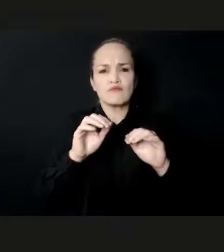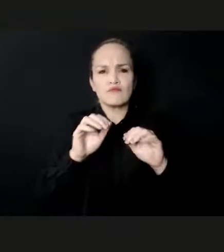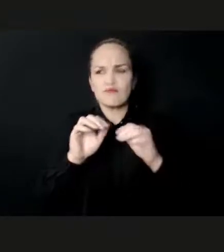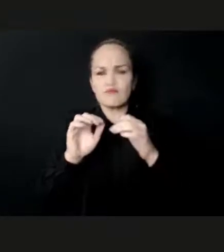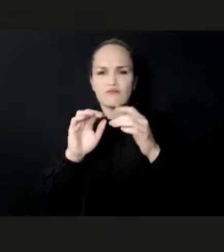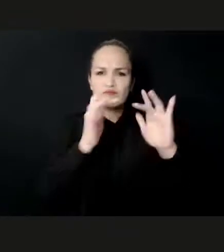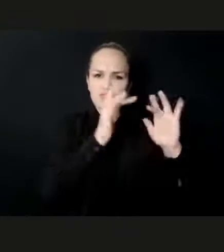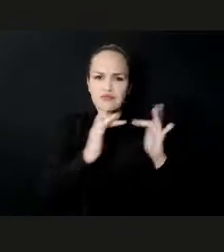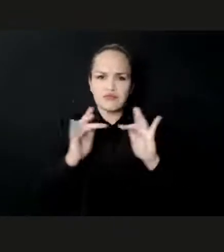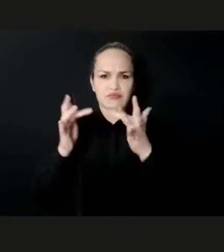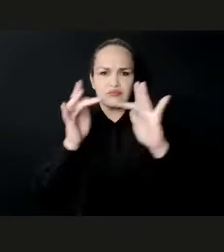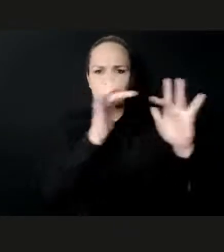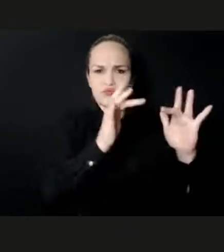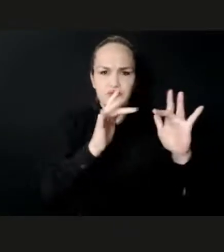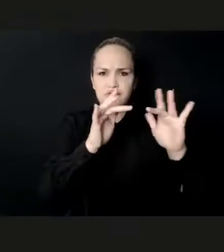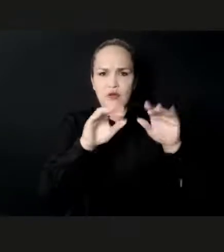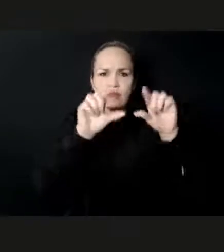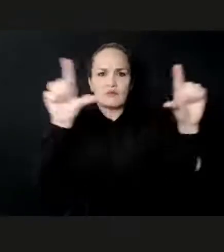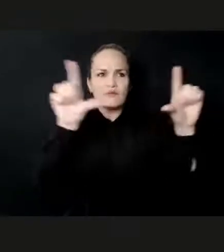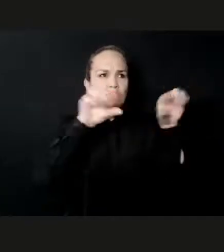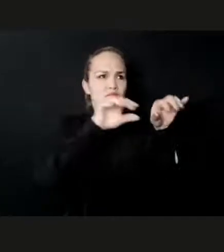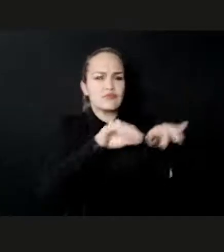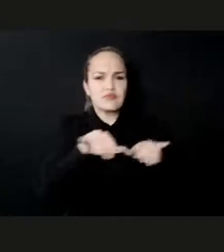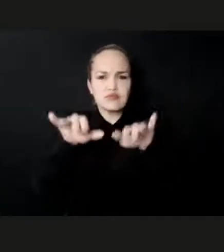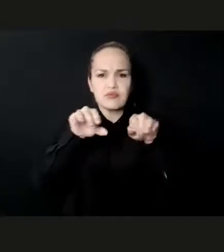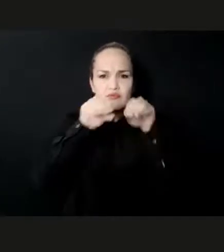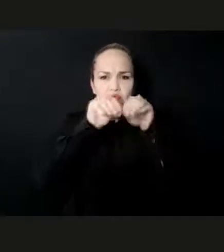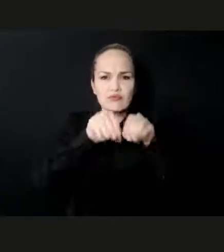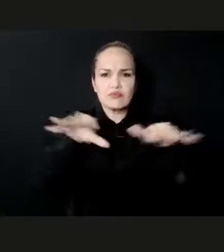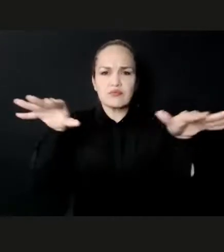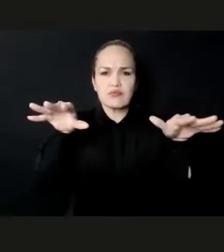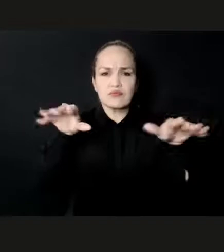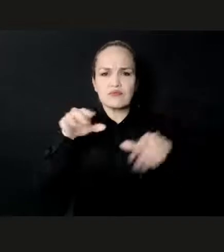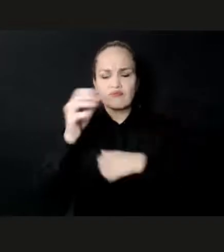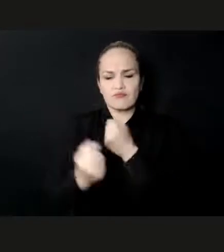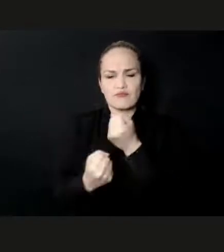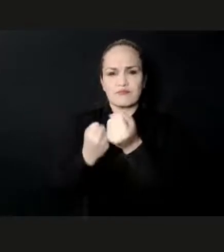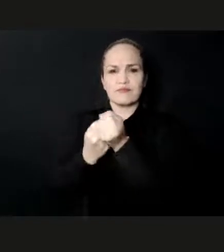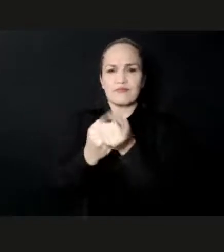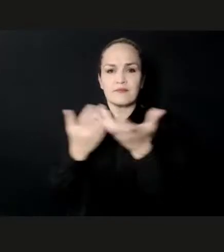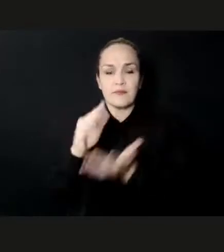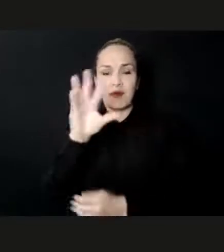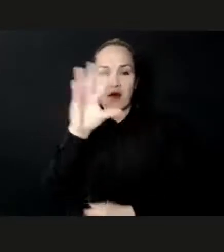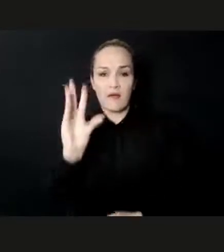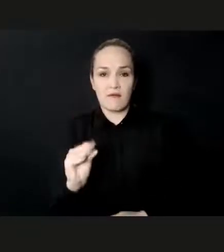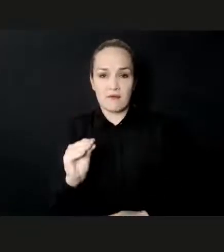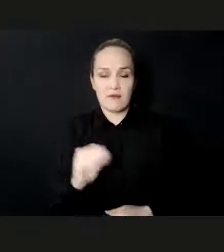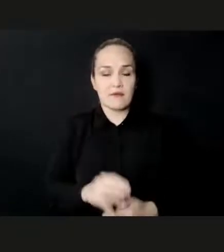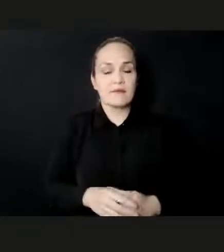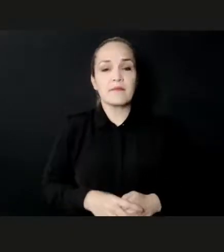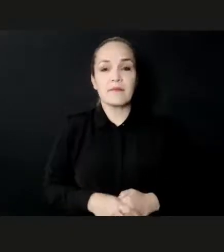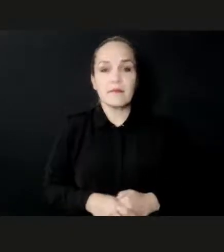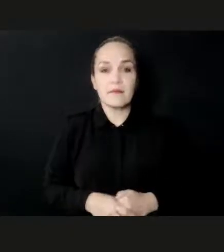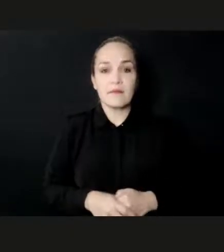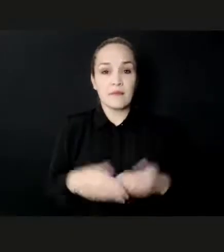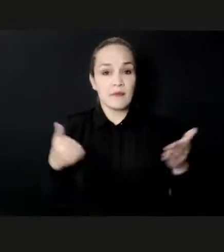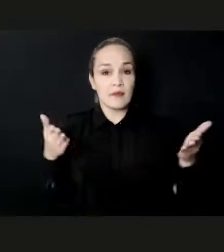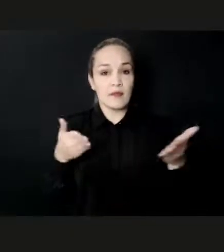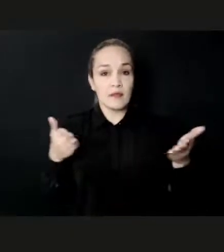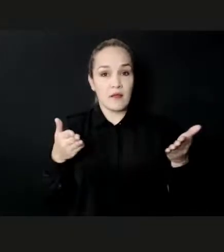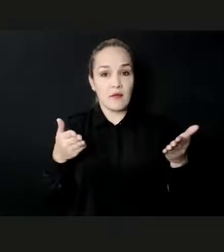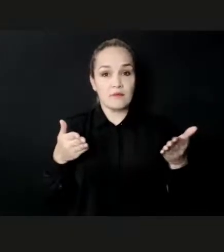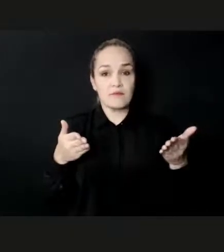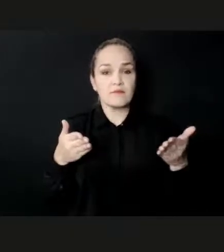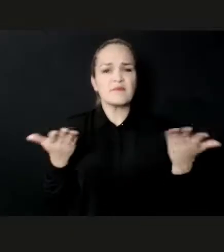to the UNOSCPS. And today, I'm glad to facilitate this conference organized in the framework of the